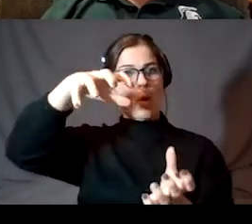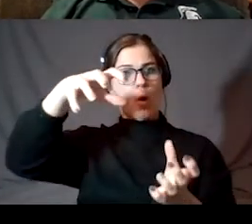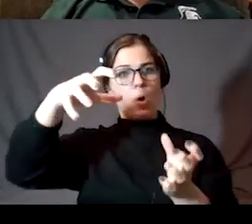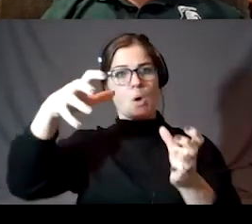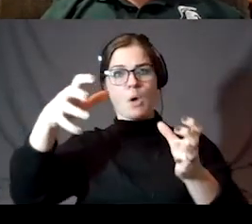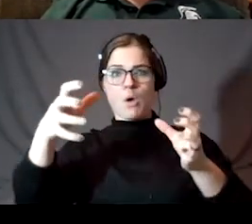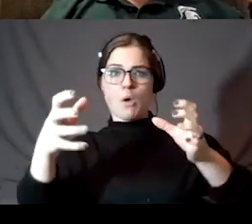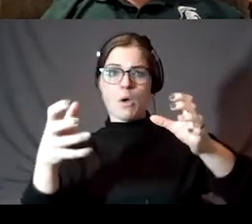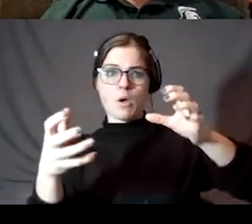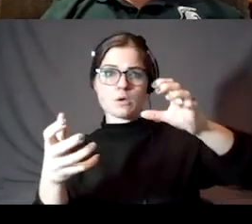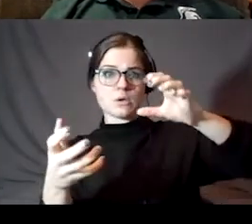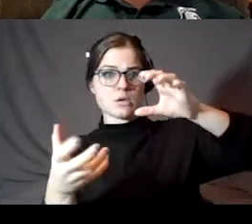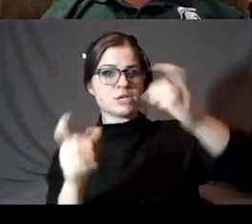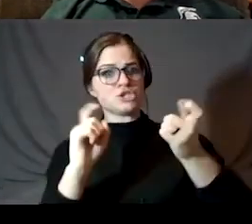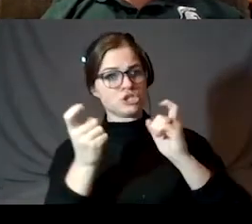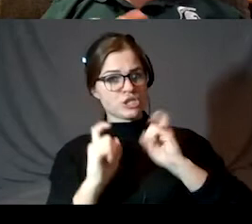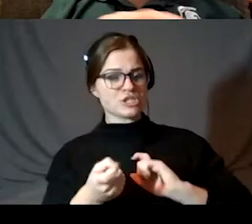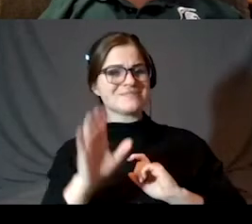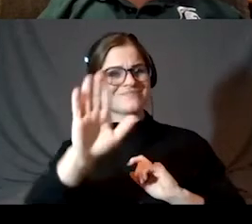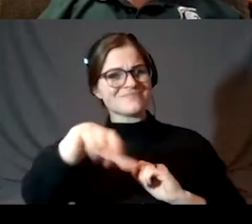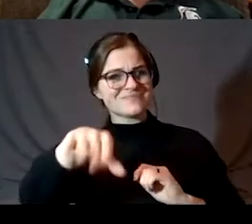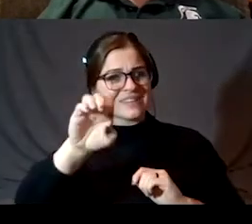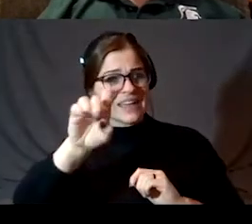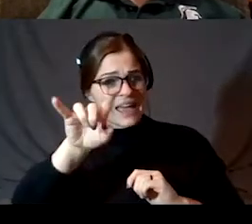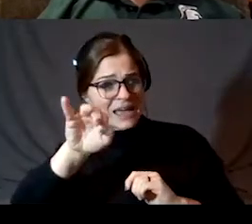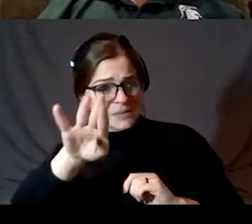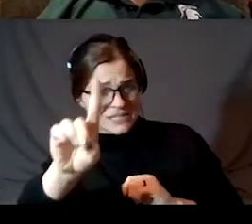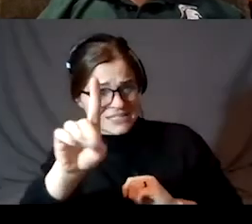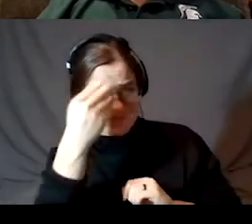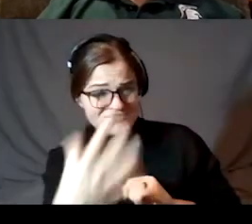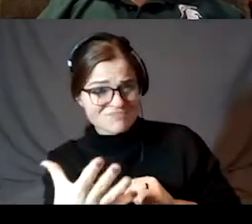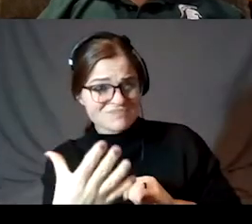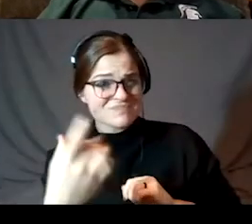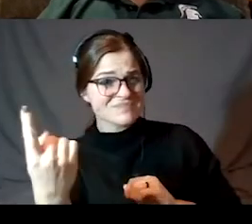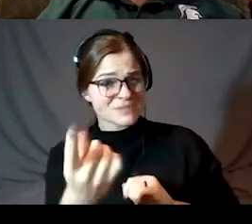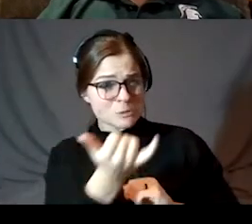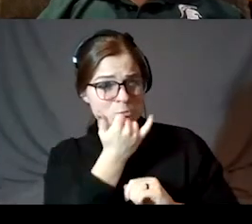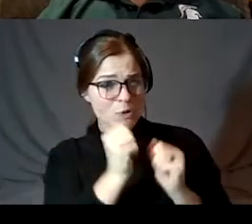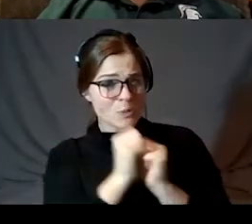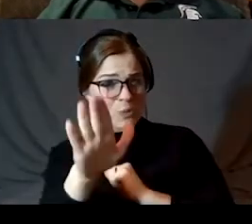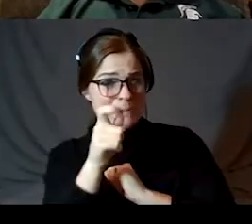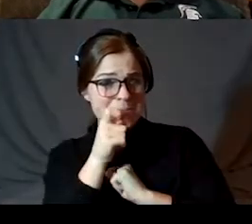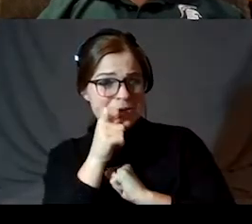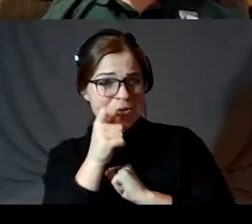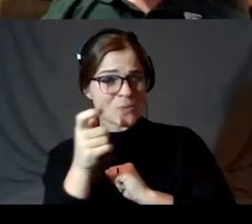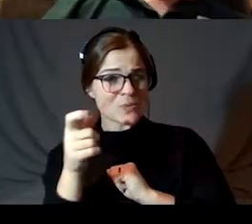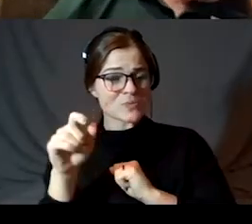and... Edmund, it seems something might be bumping your mic